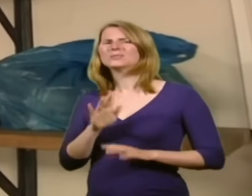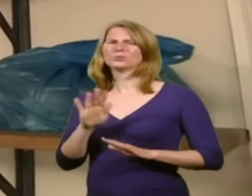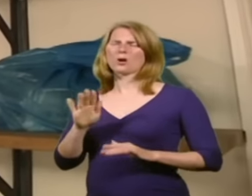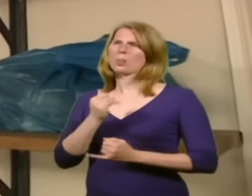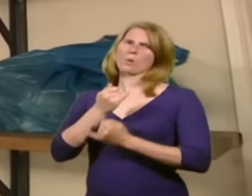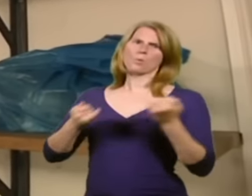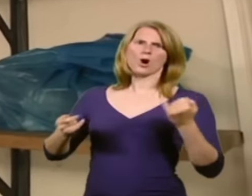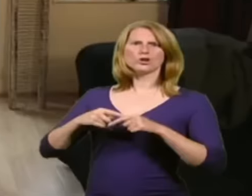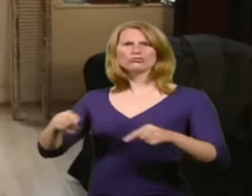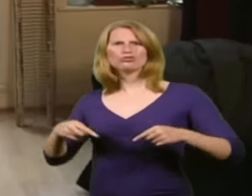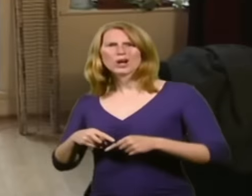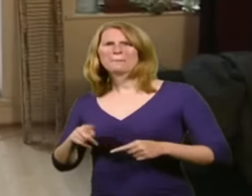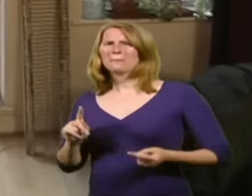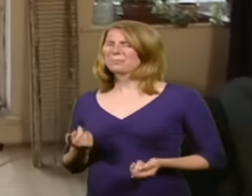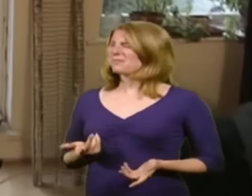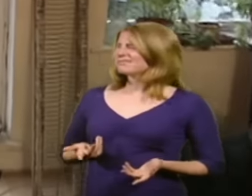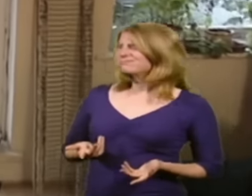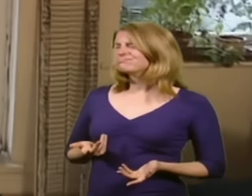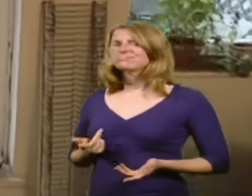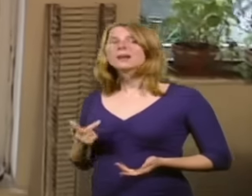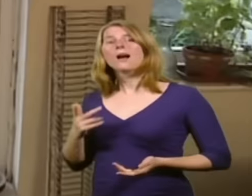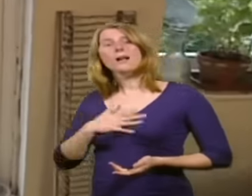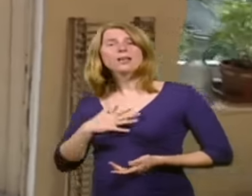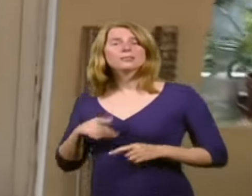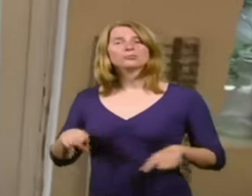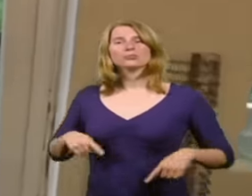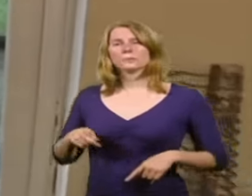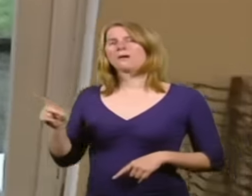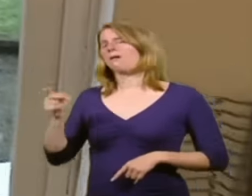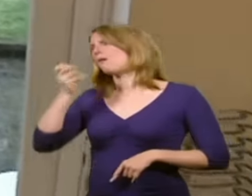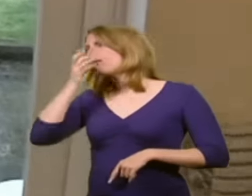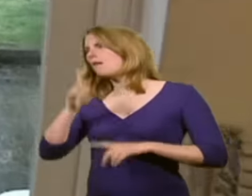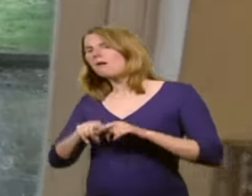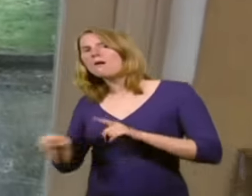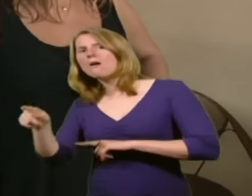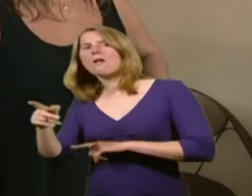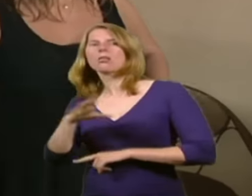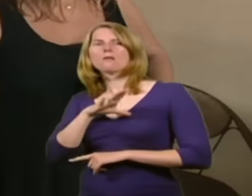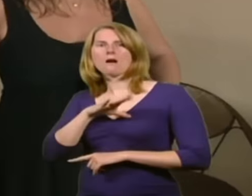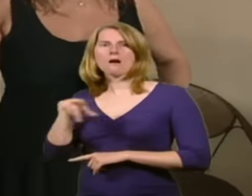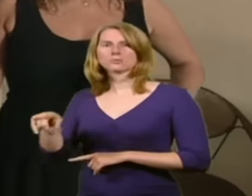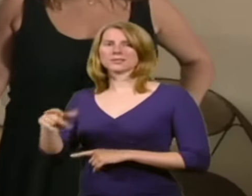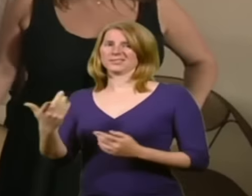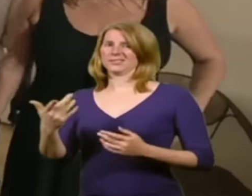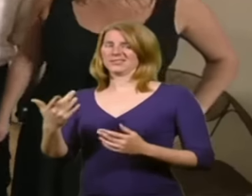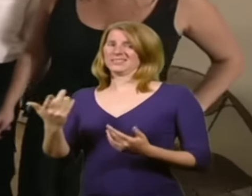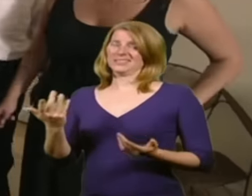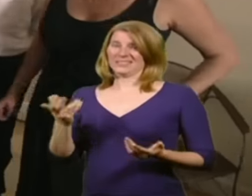We're making progress. So I quite like this room, actually. It's a beautiful room, and I love the fact that it opens up to the garden. But again,